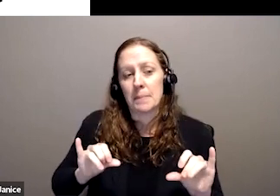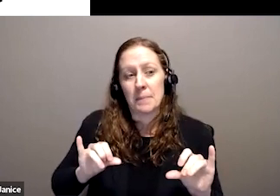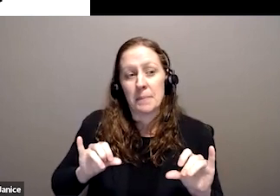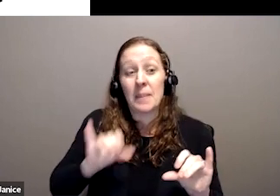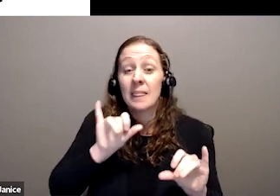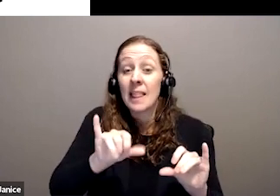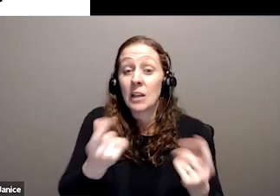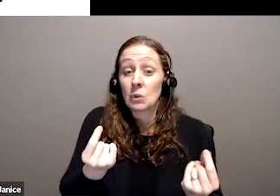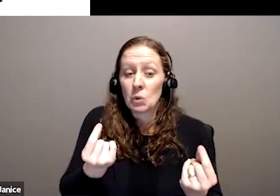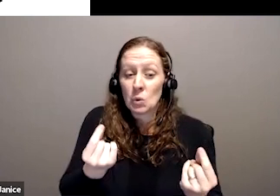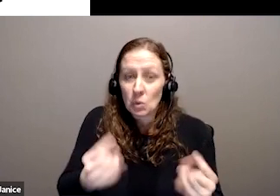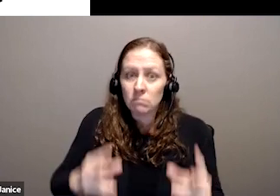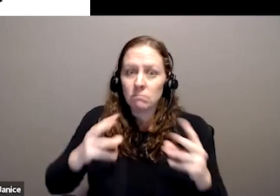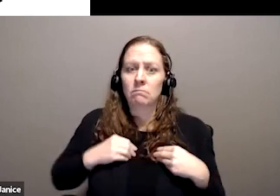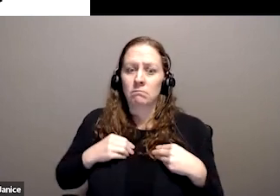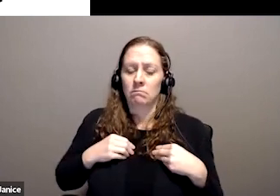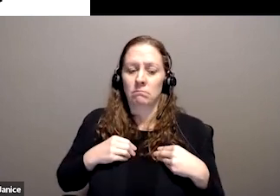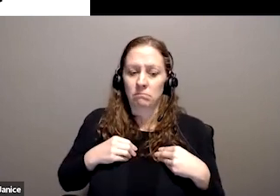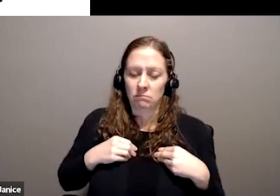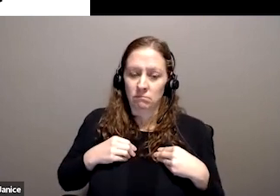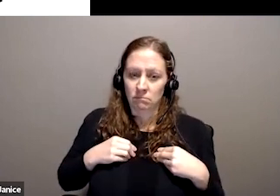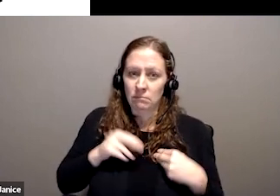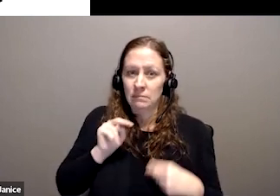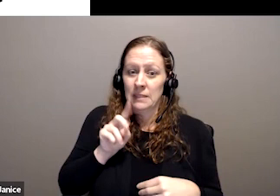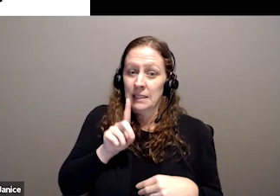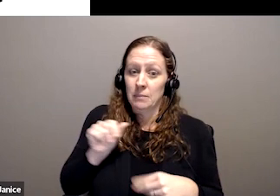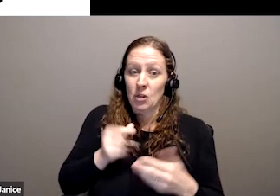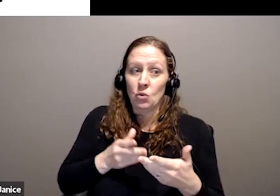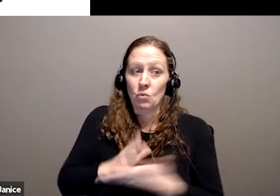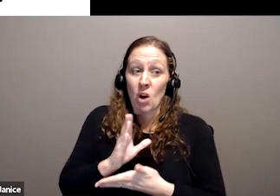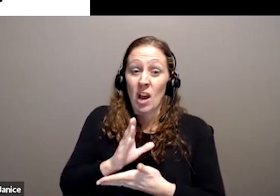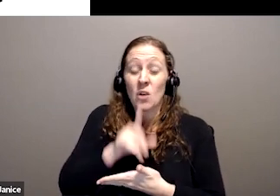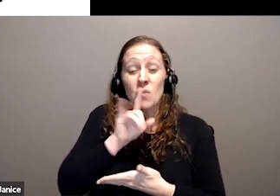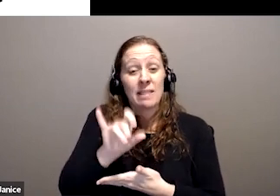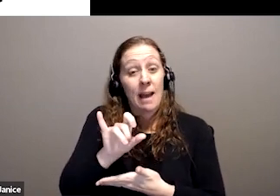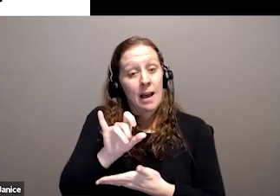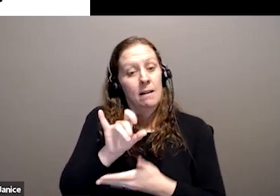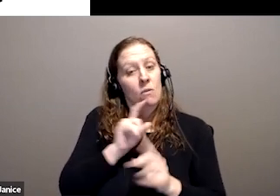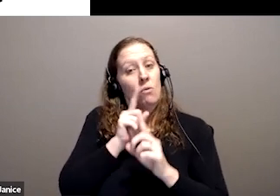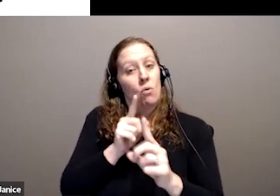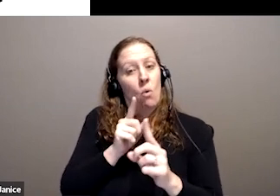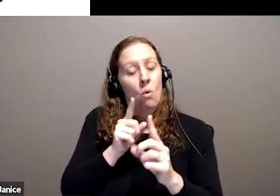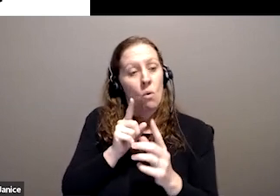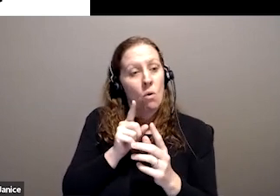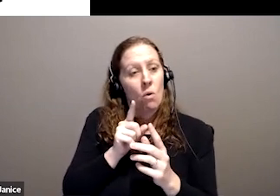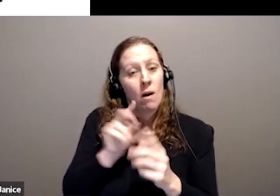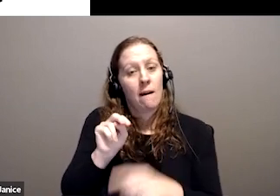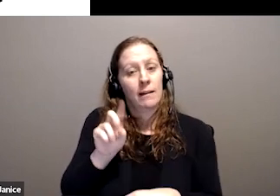rights. And this is the aim of the NDIS review, which is underway.